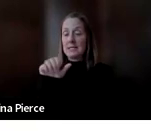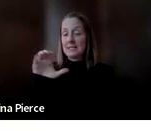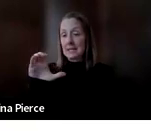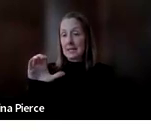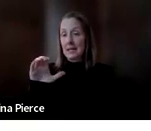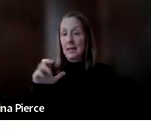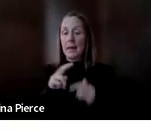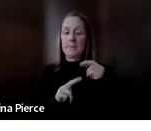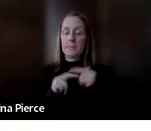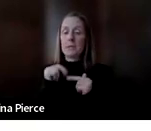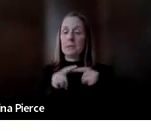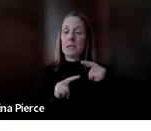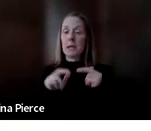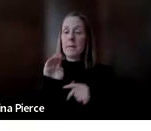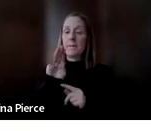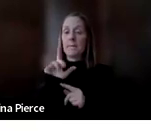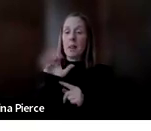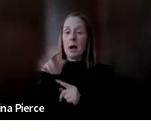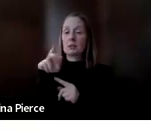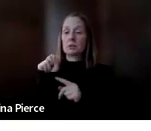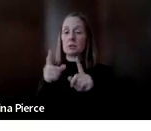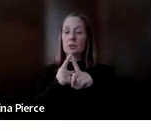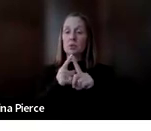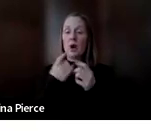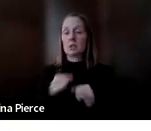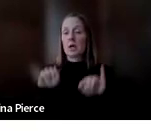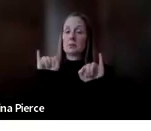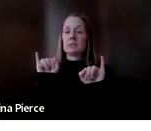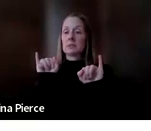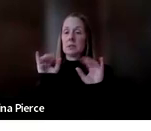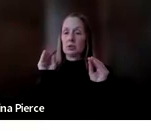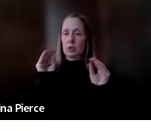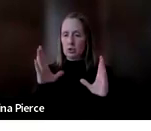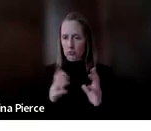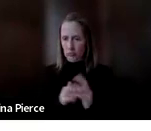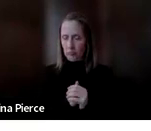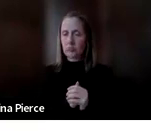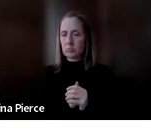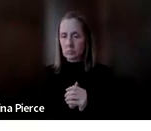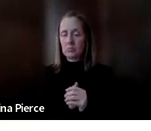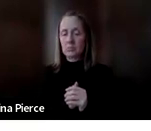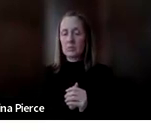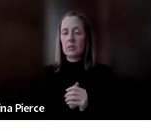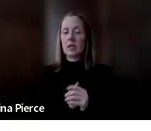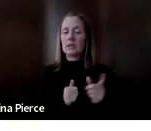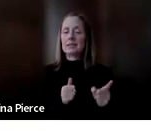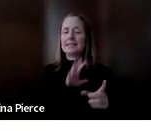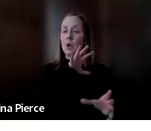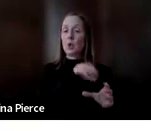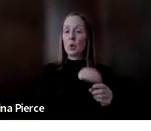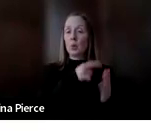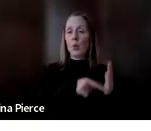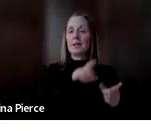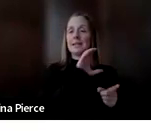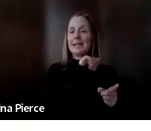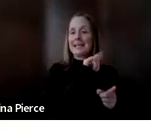Blocks to Autonomous Communication. So this covers a lot of what Caitlin has already mentioned today and also goes